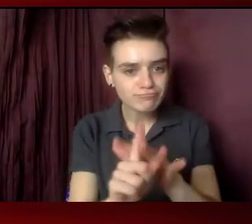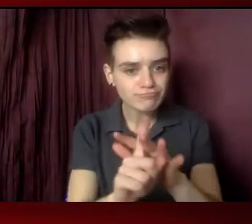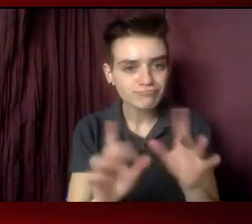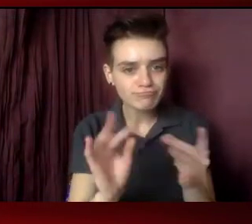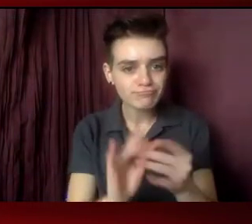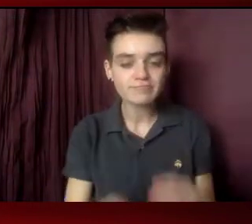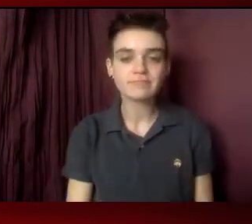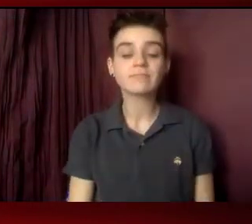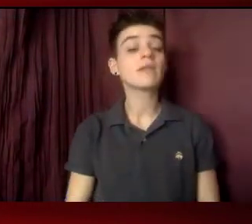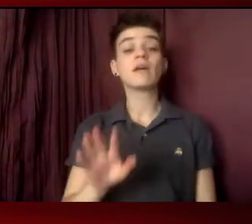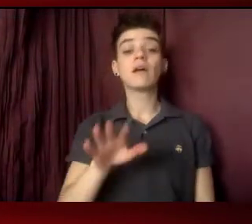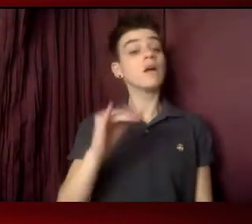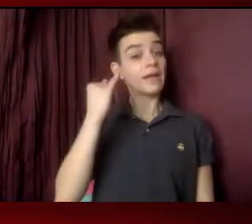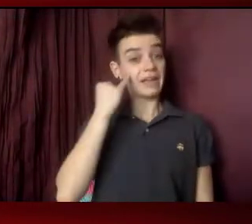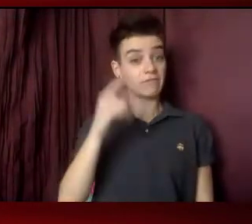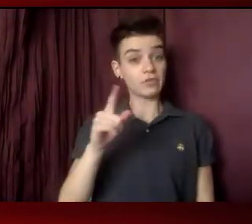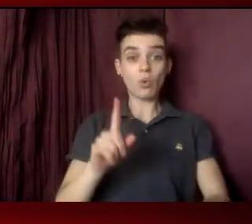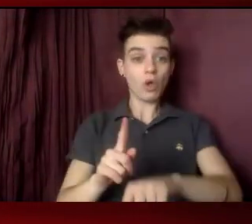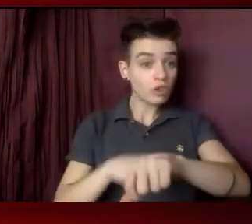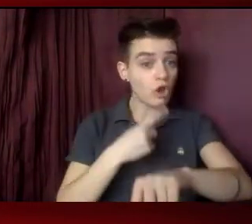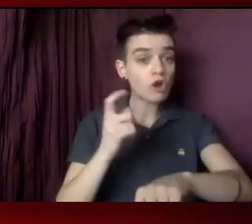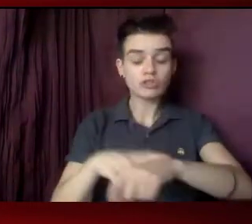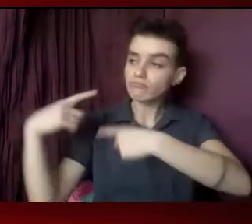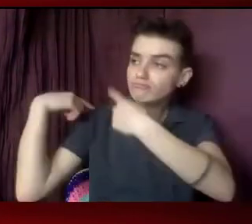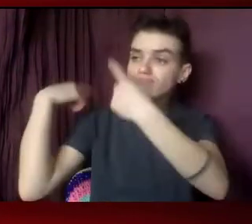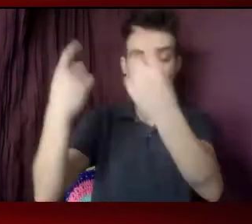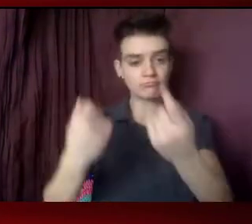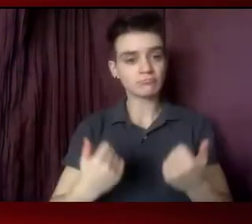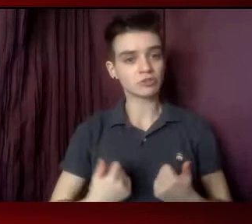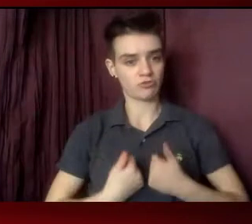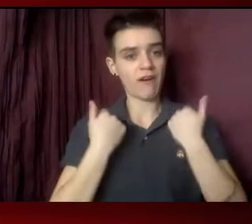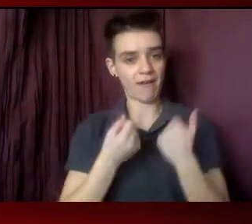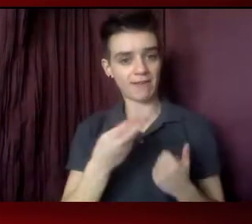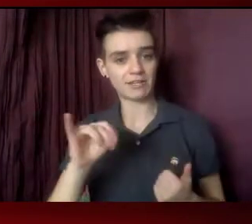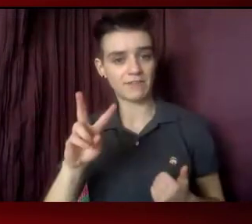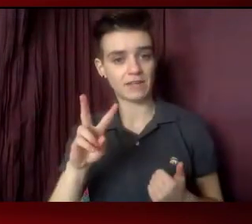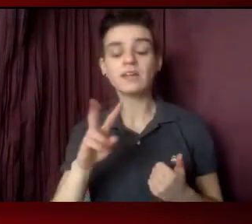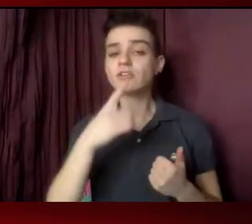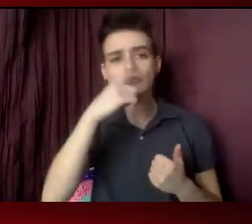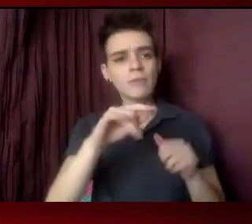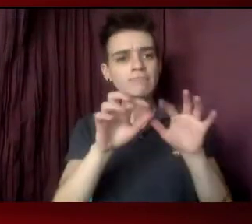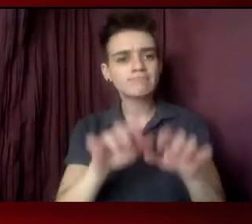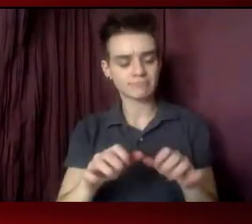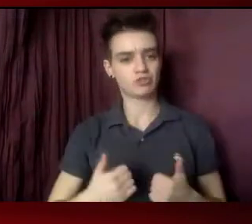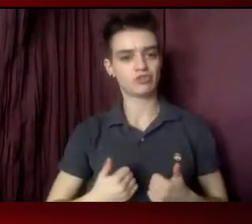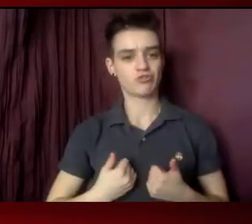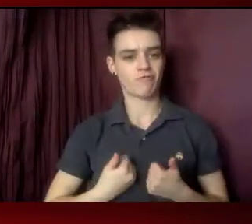If you're a long-term survivor of HIV, type in the chat, survivor.